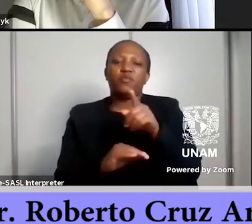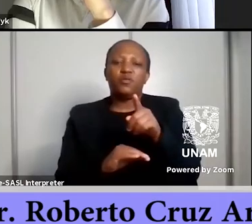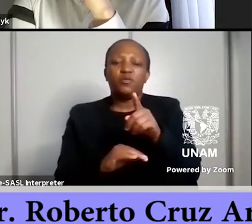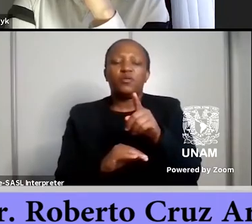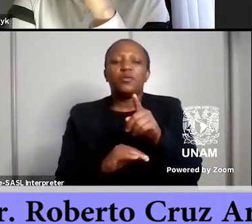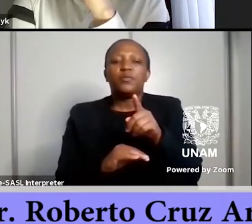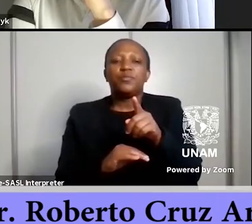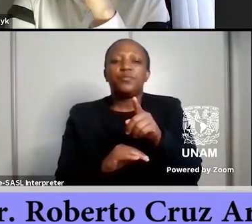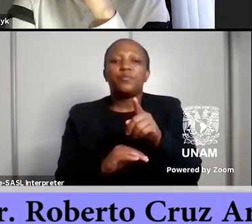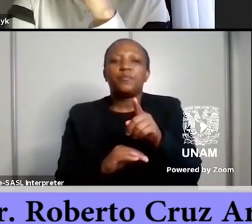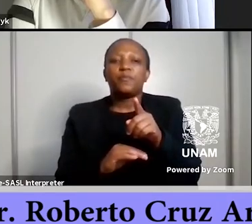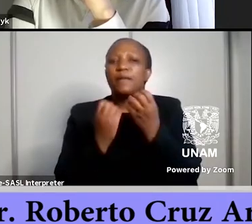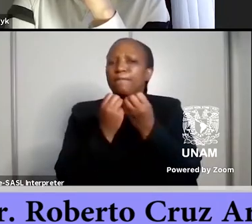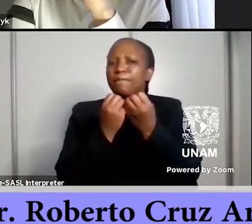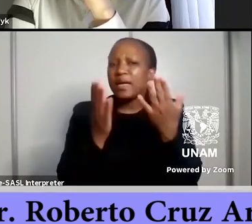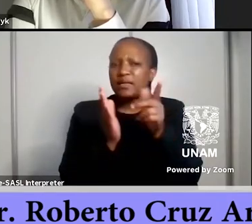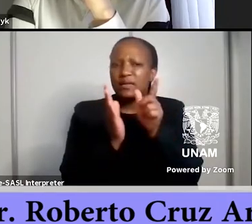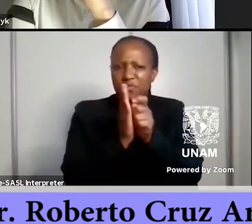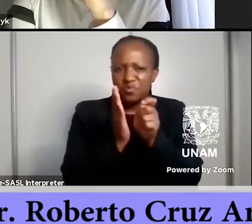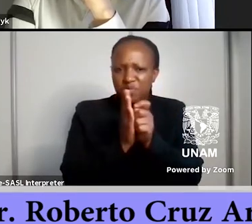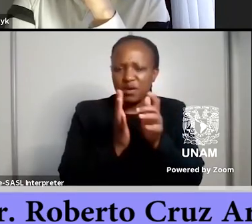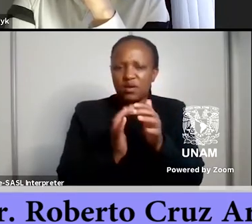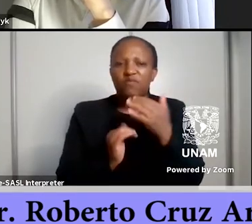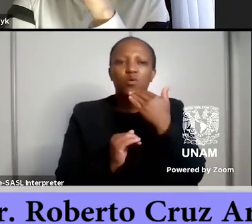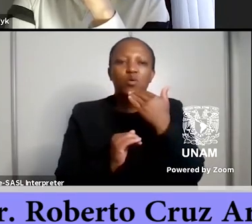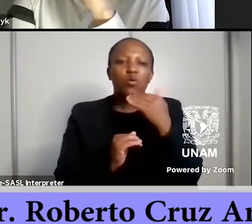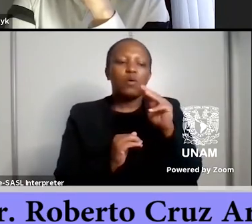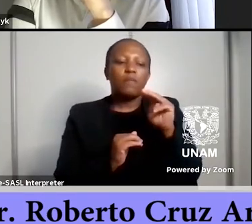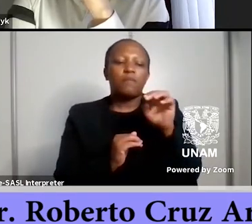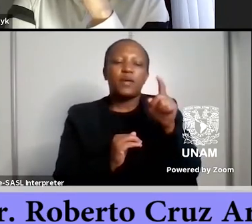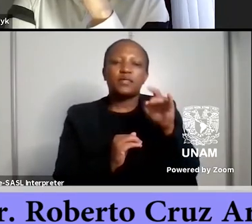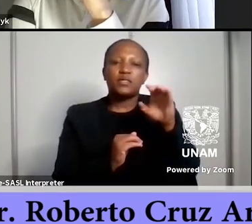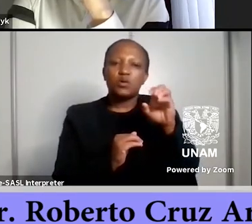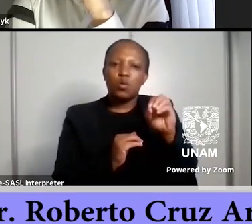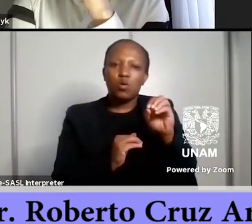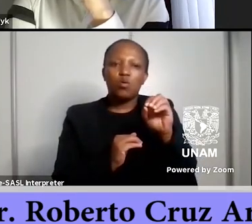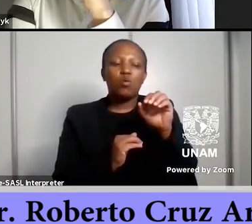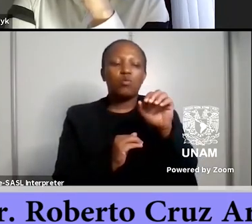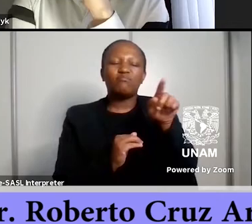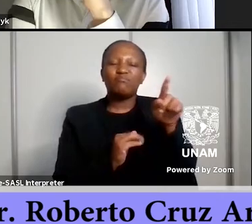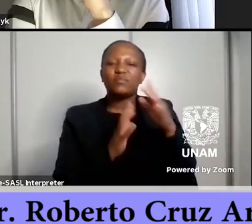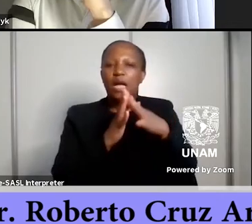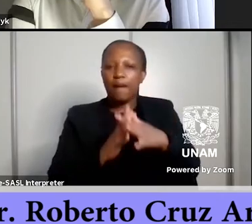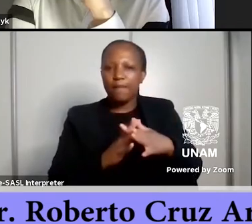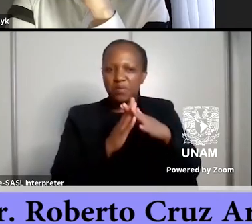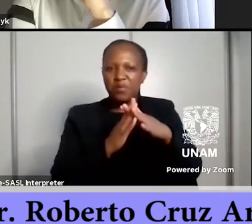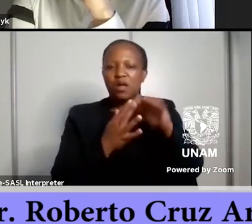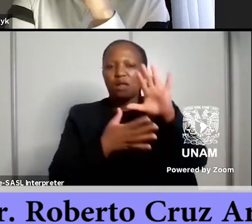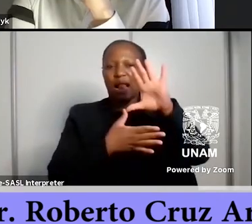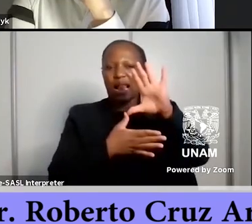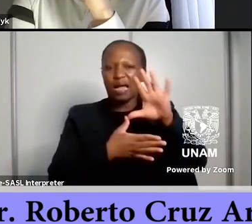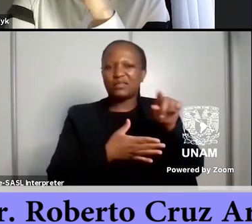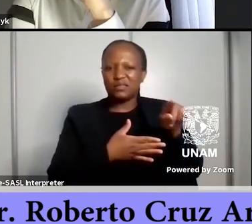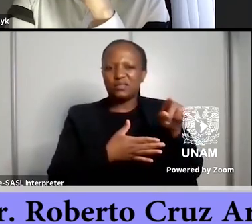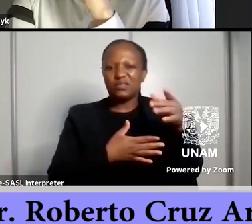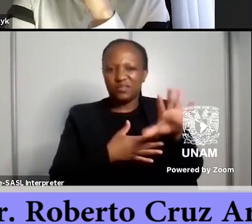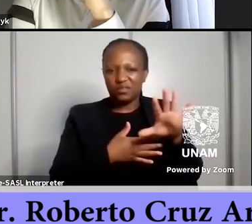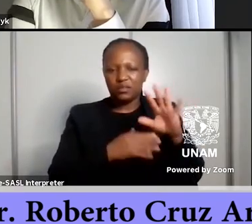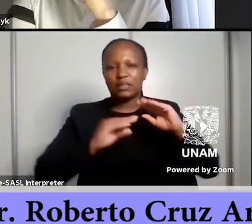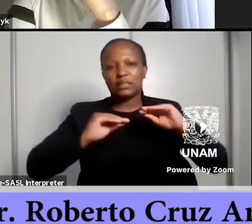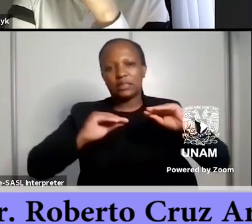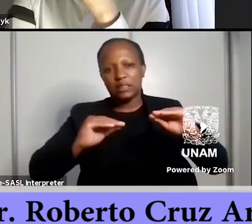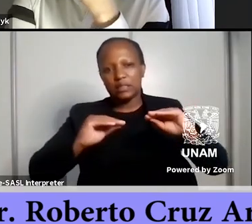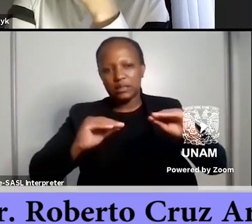a lot of writers of Mexican Latin American writers uh teach or study or have